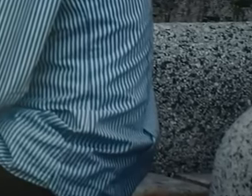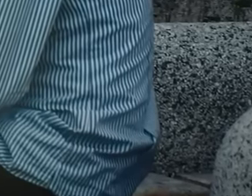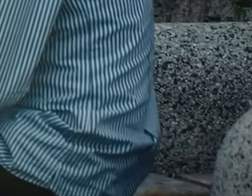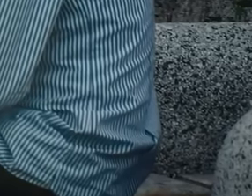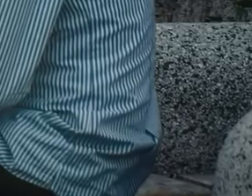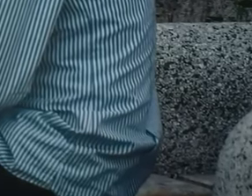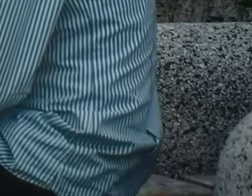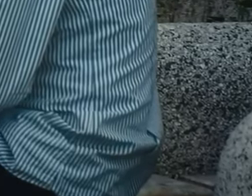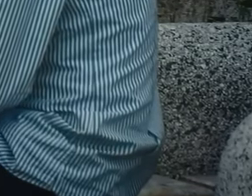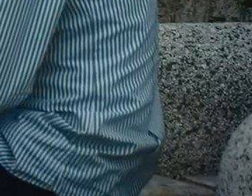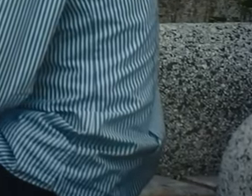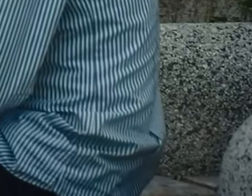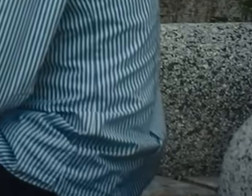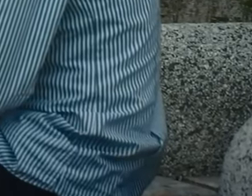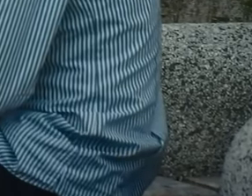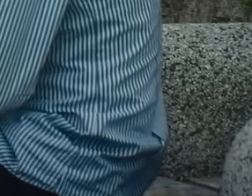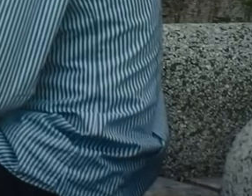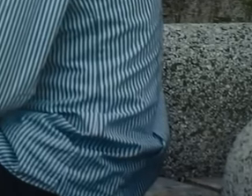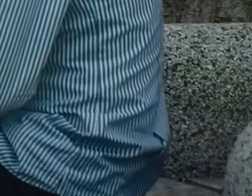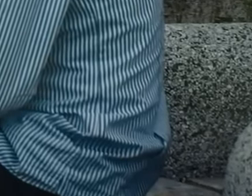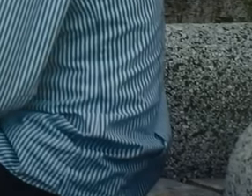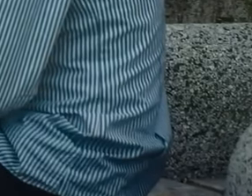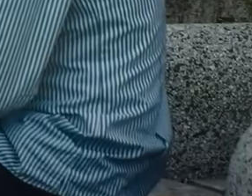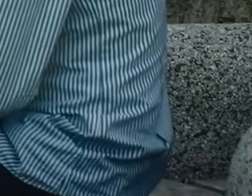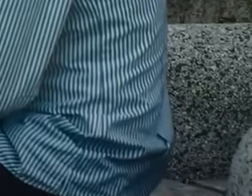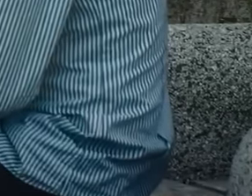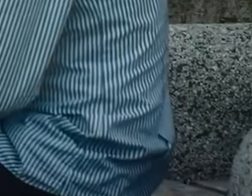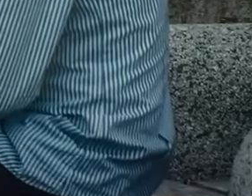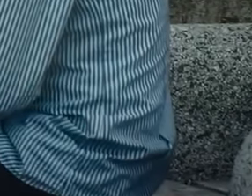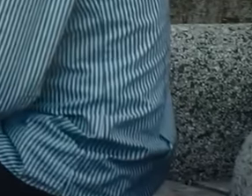buhos ng ulan